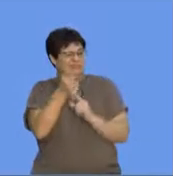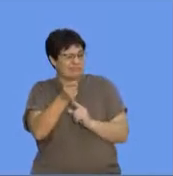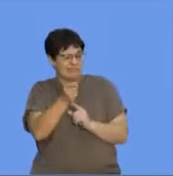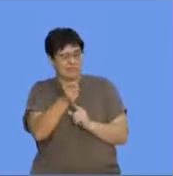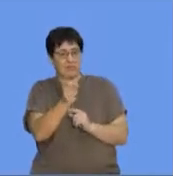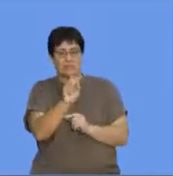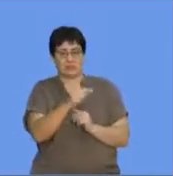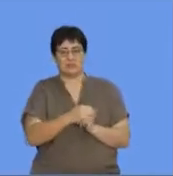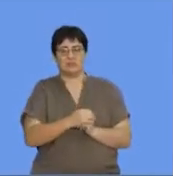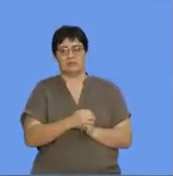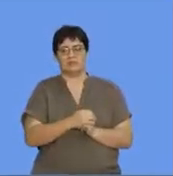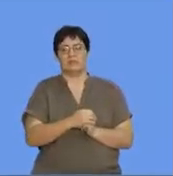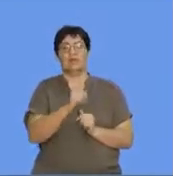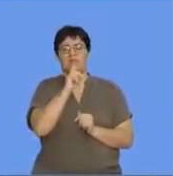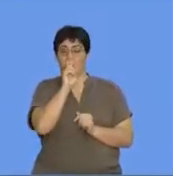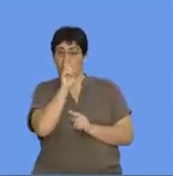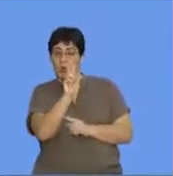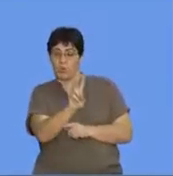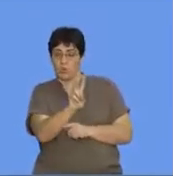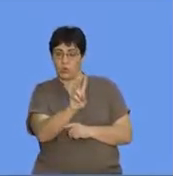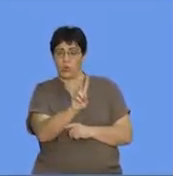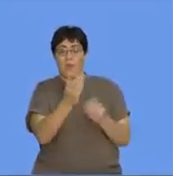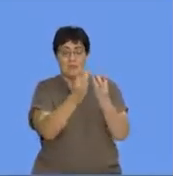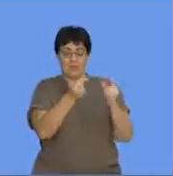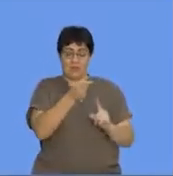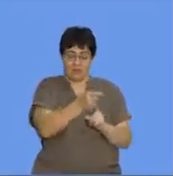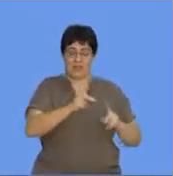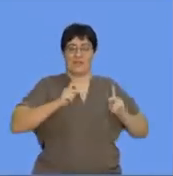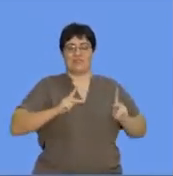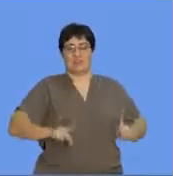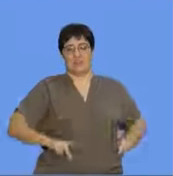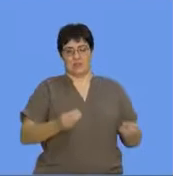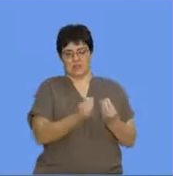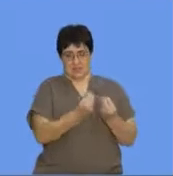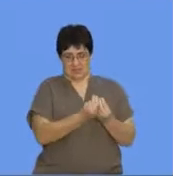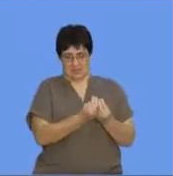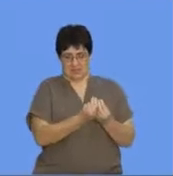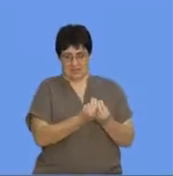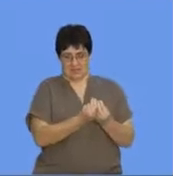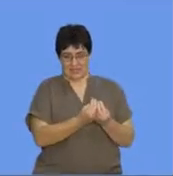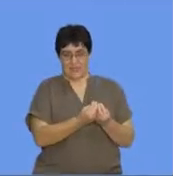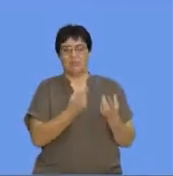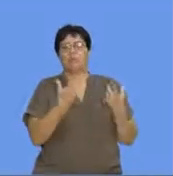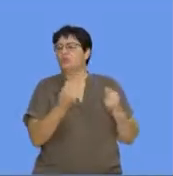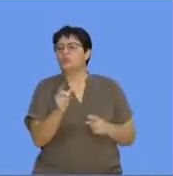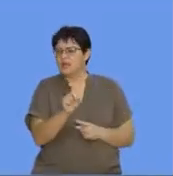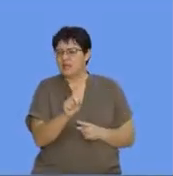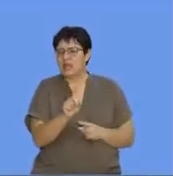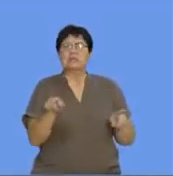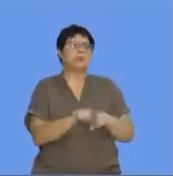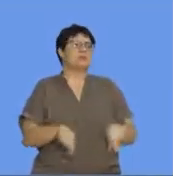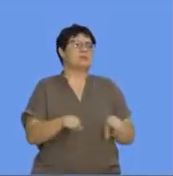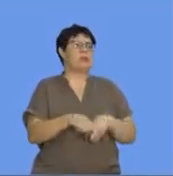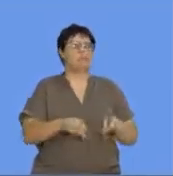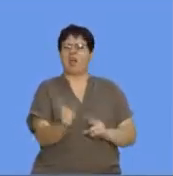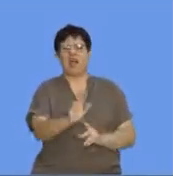is on physical properties of materials. However, as I've indicated, we'll do it in a somewhat different way.